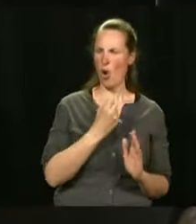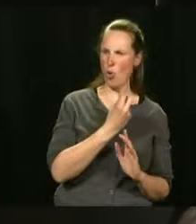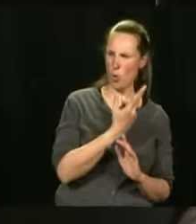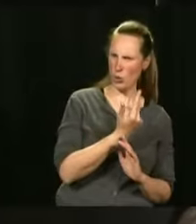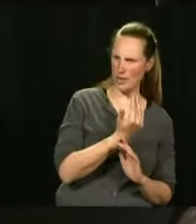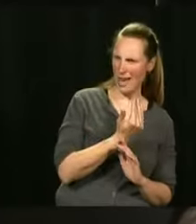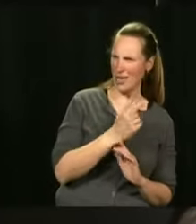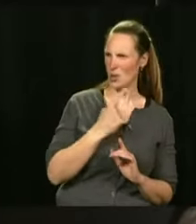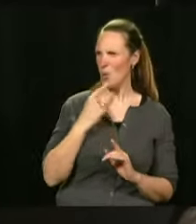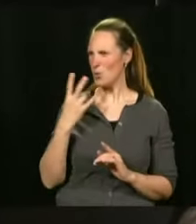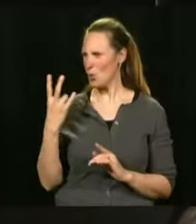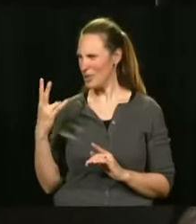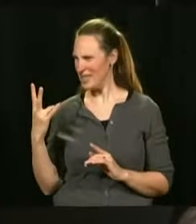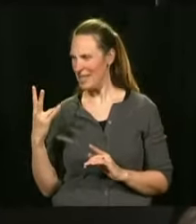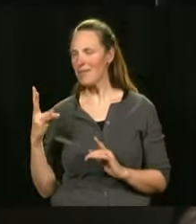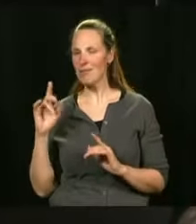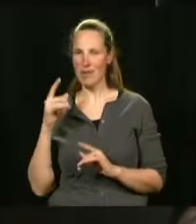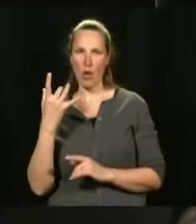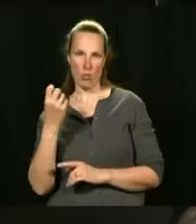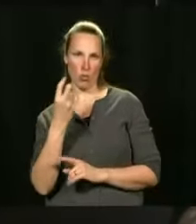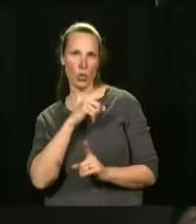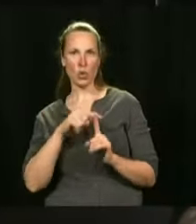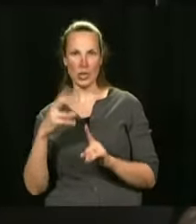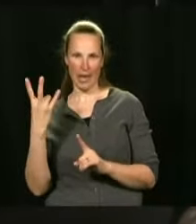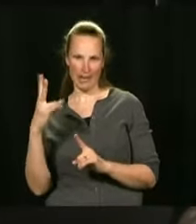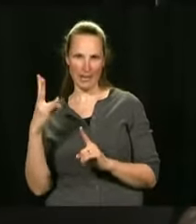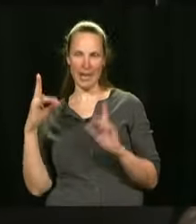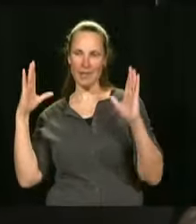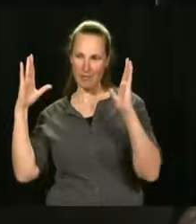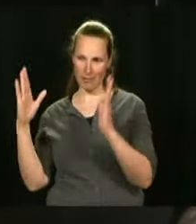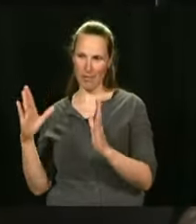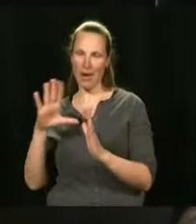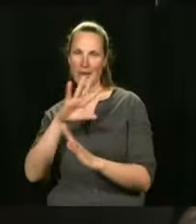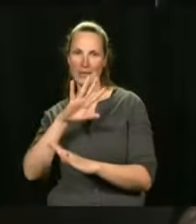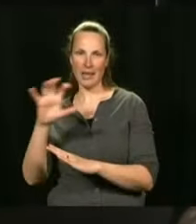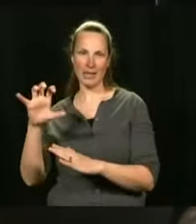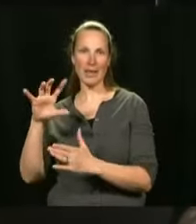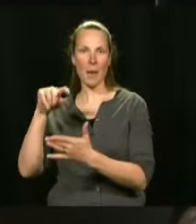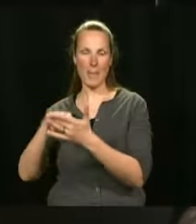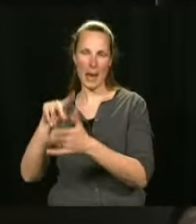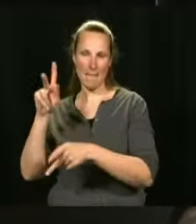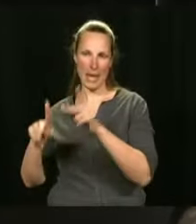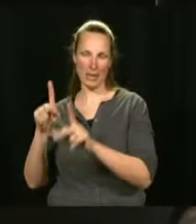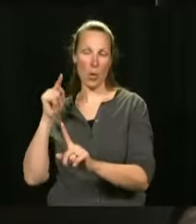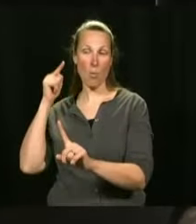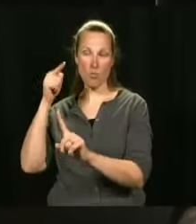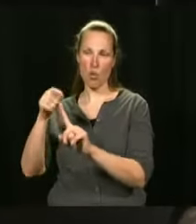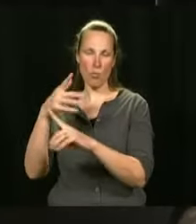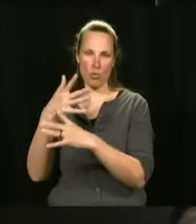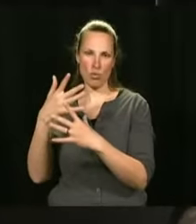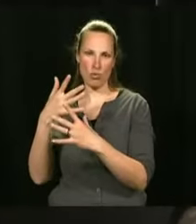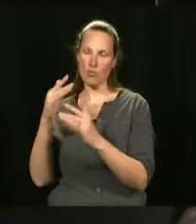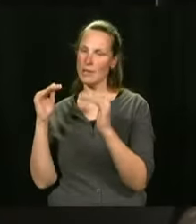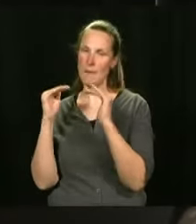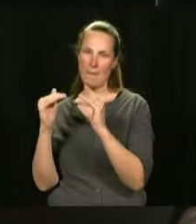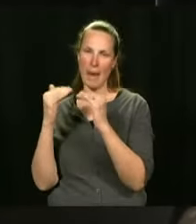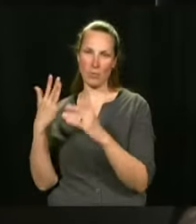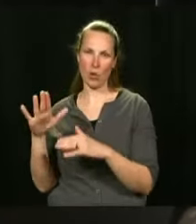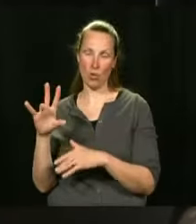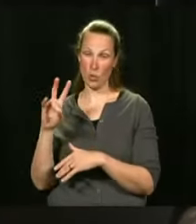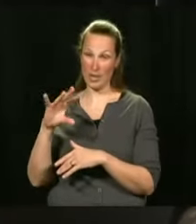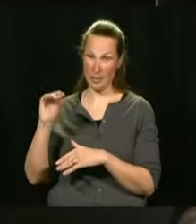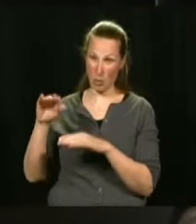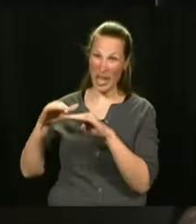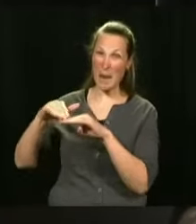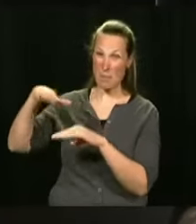12 to 15 or 12 to 17? 12 to 17. Okay. And of course, we're aiming for the same objectives. And we even want to